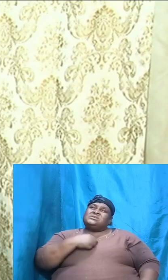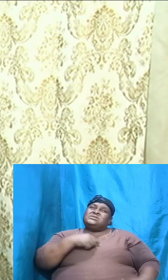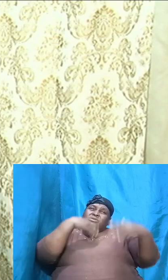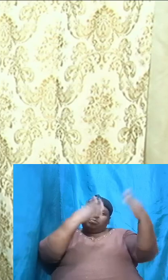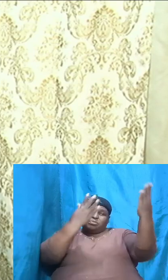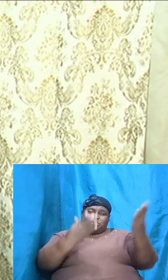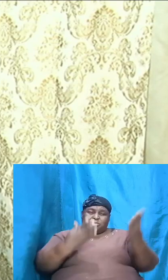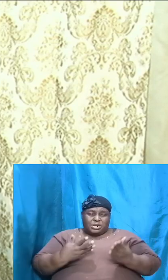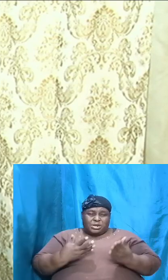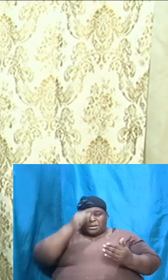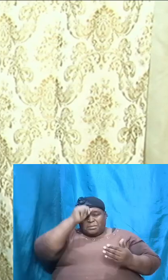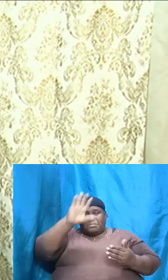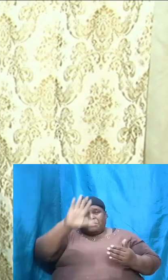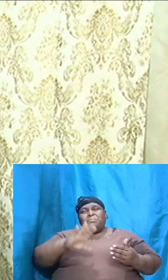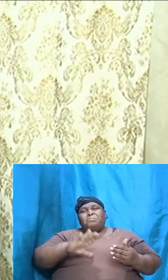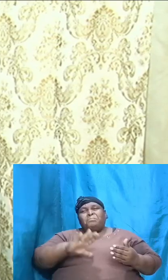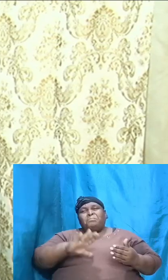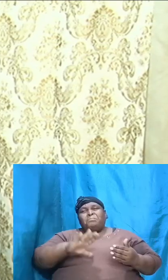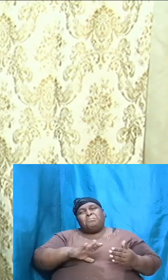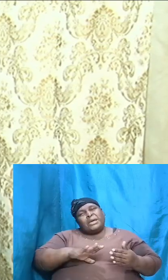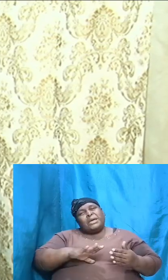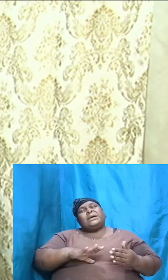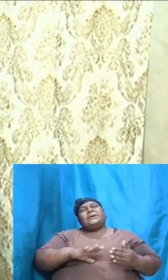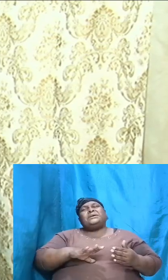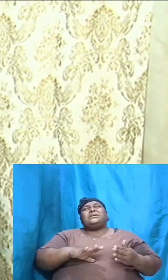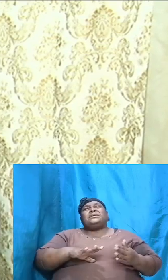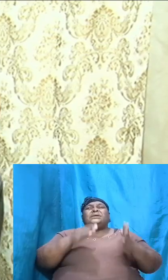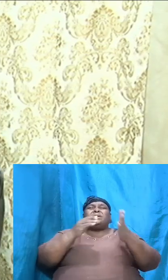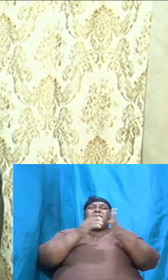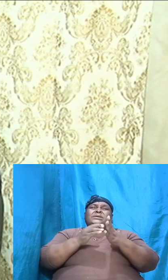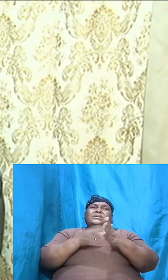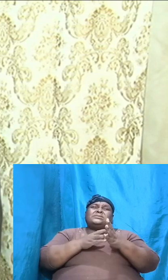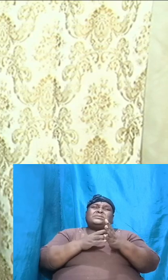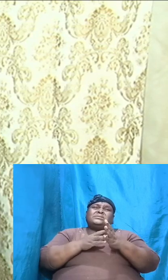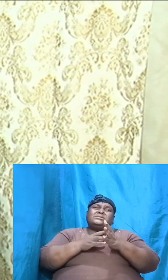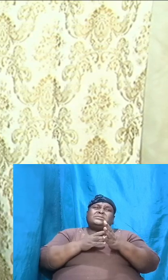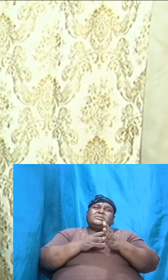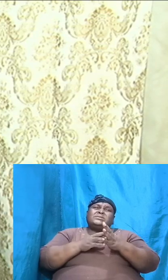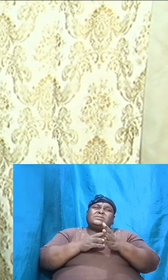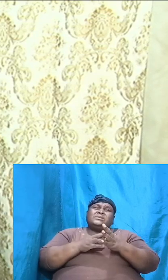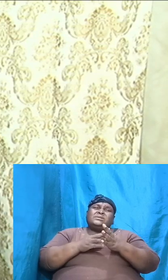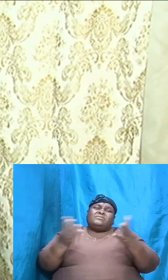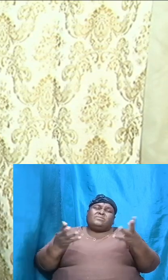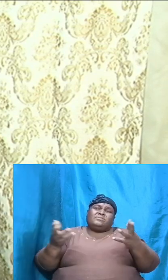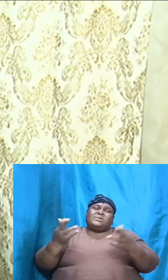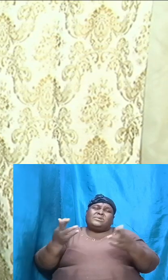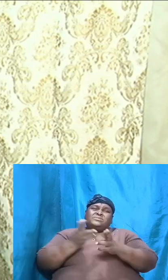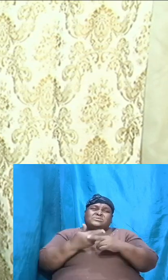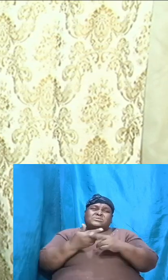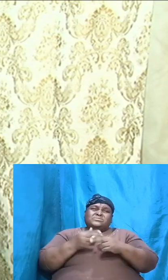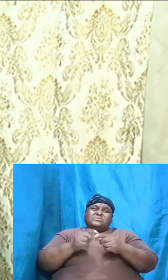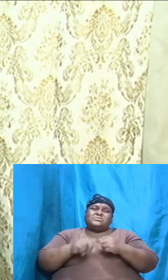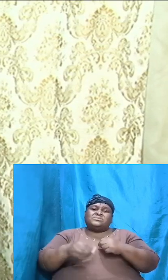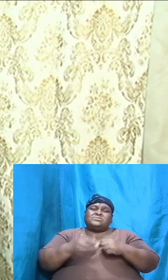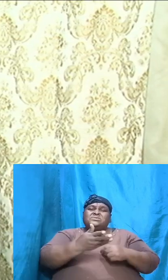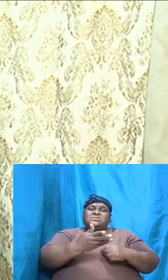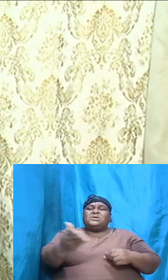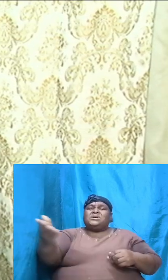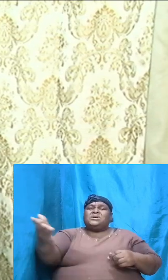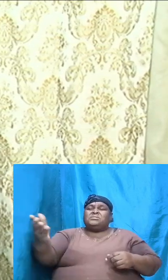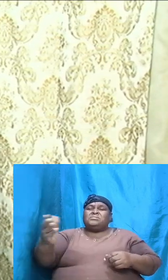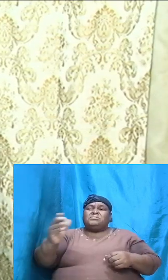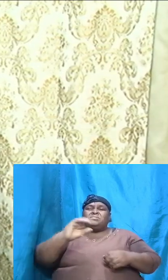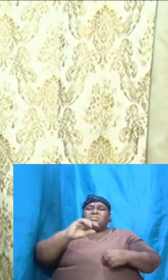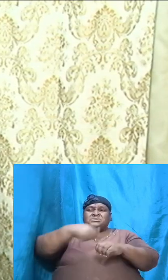alignment with what He had in store for them from the very beginning. He established the Garden of